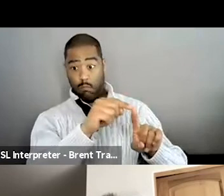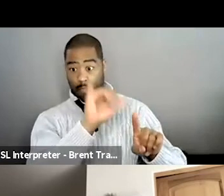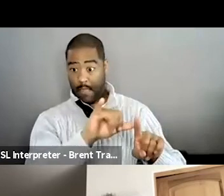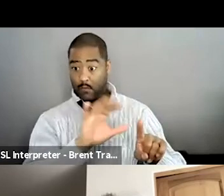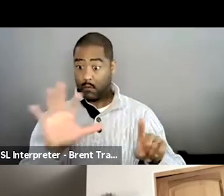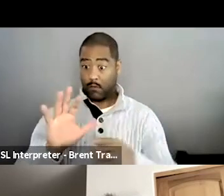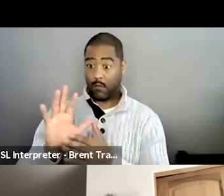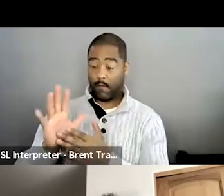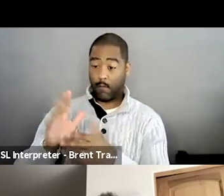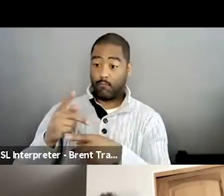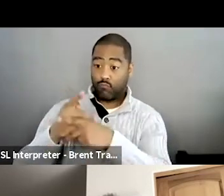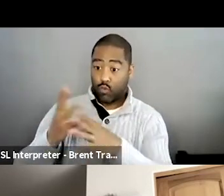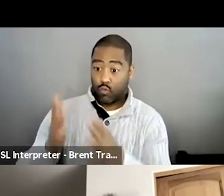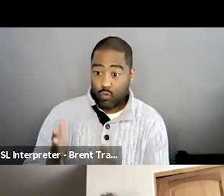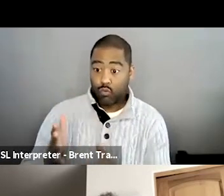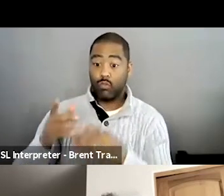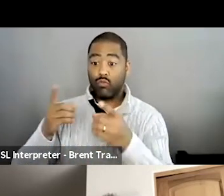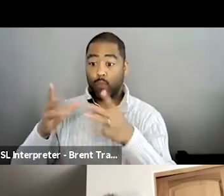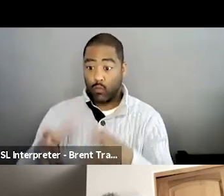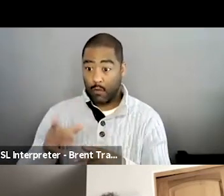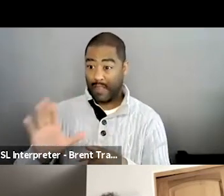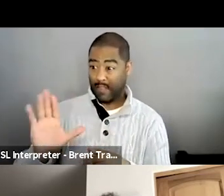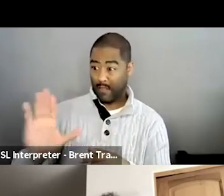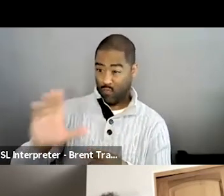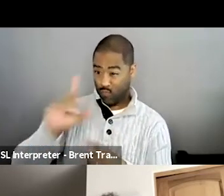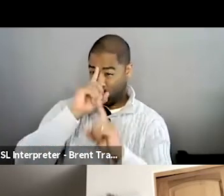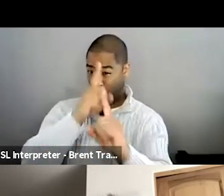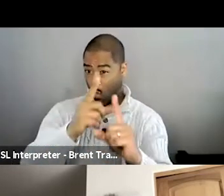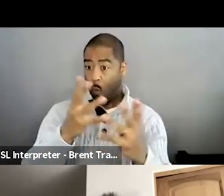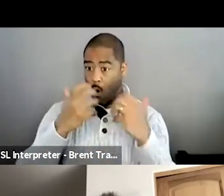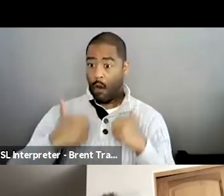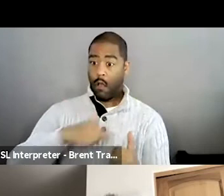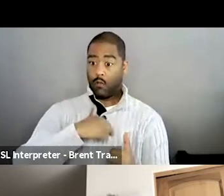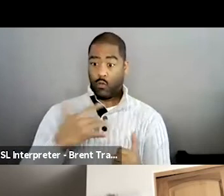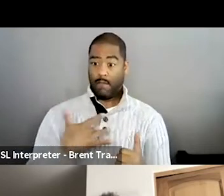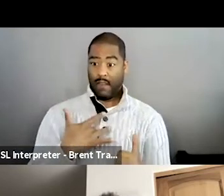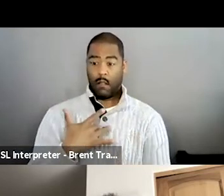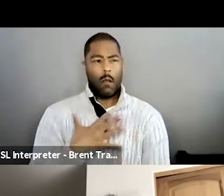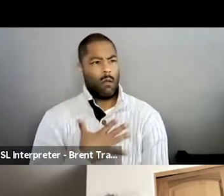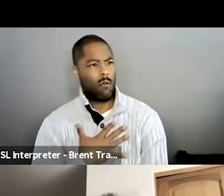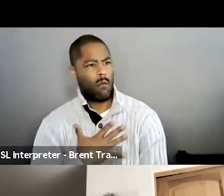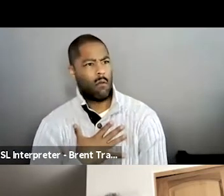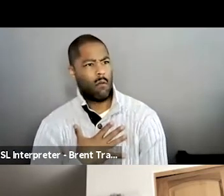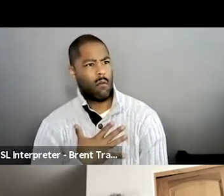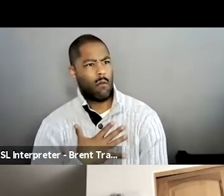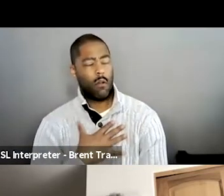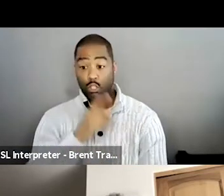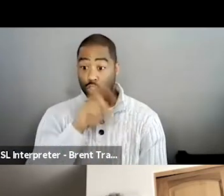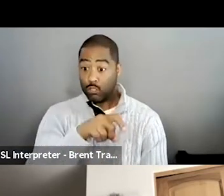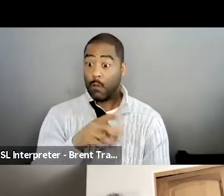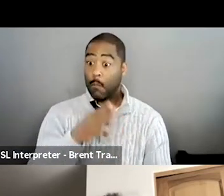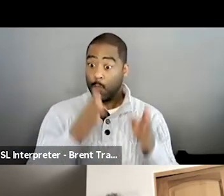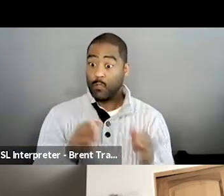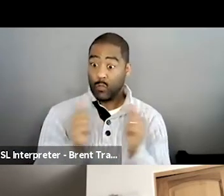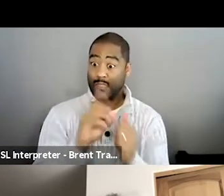developmental disabilities and whether or not they should be married and having children. So I wonder, and this is, this, this can be a difficult topic,